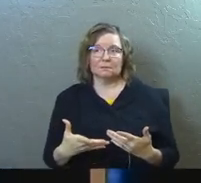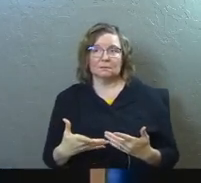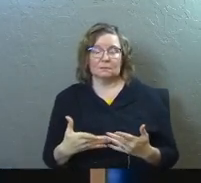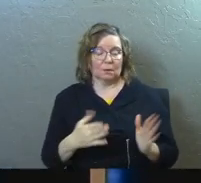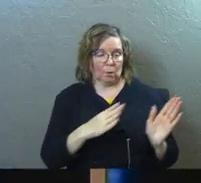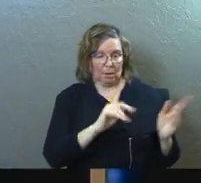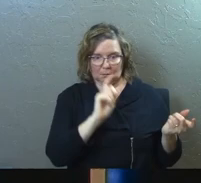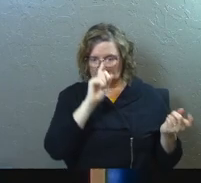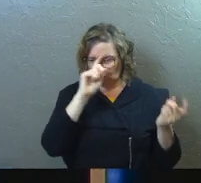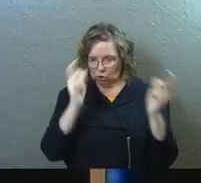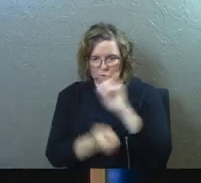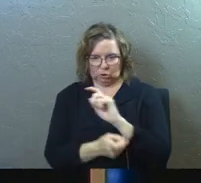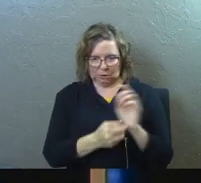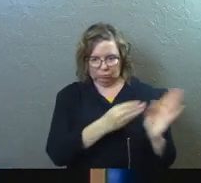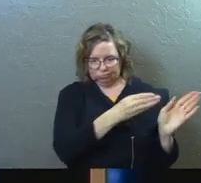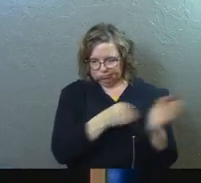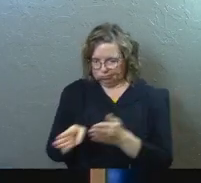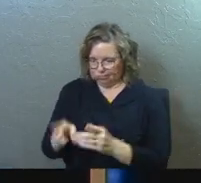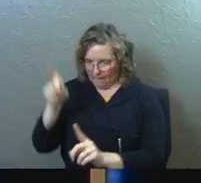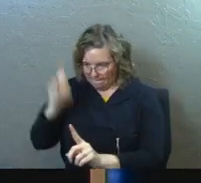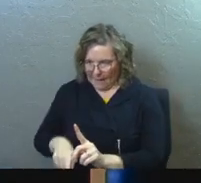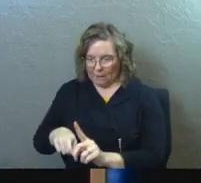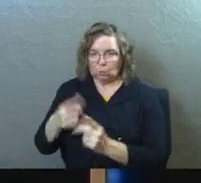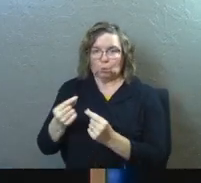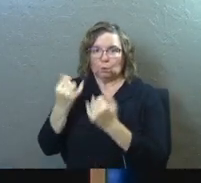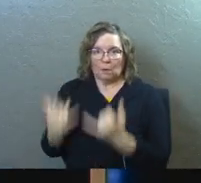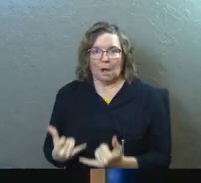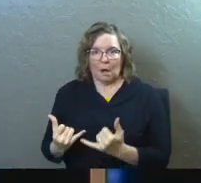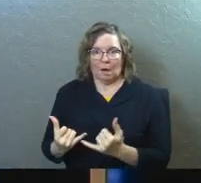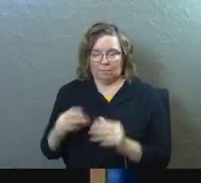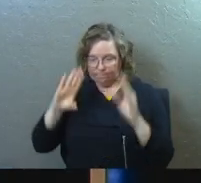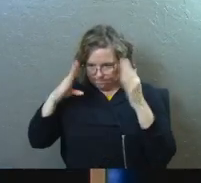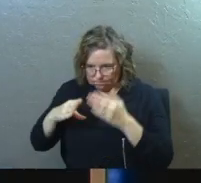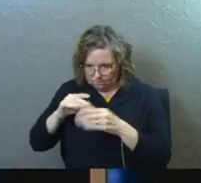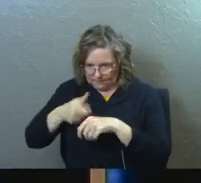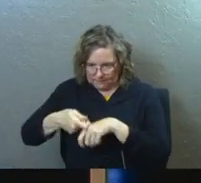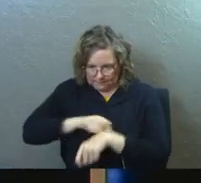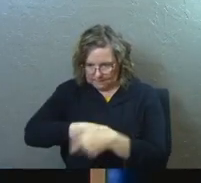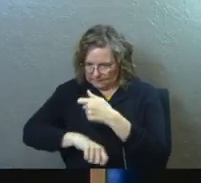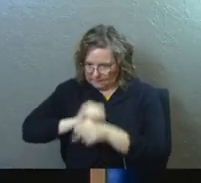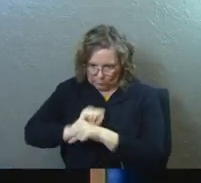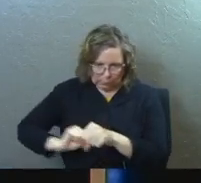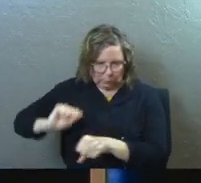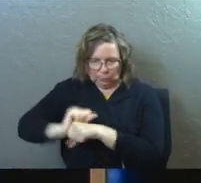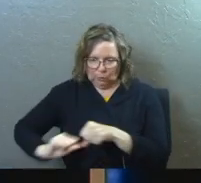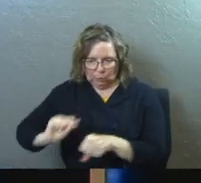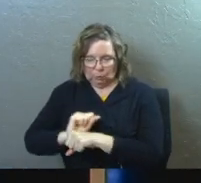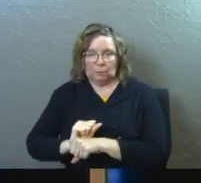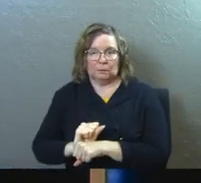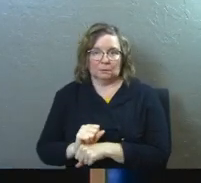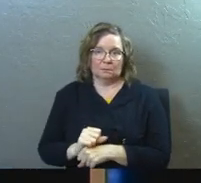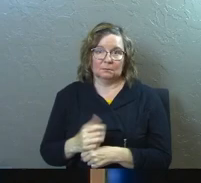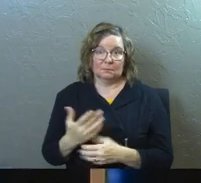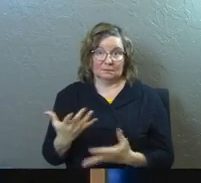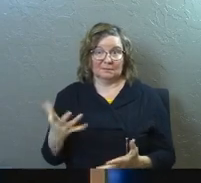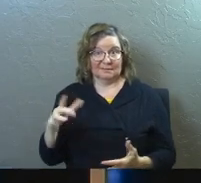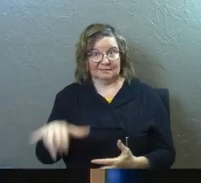We shift into the must do gear, right? We must do it or we're going to die. Like literally die.